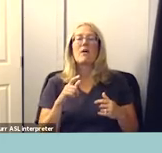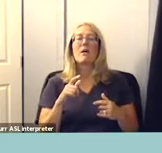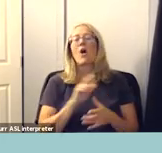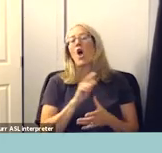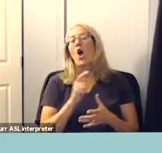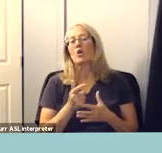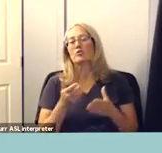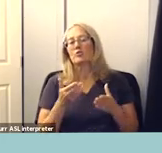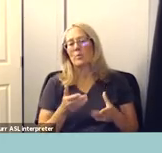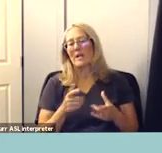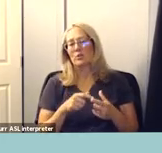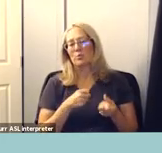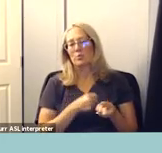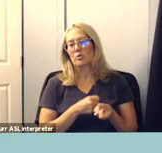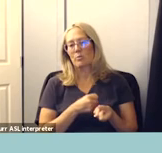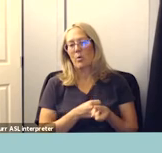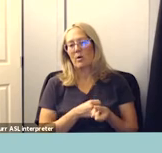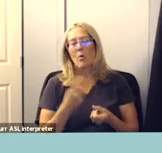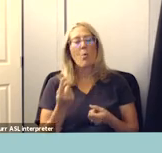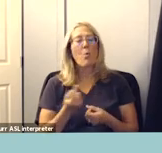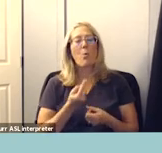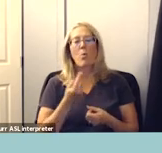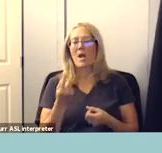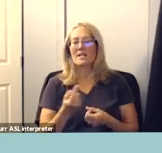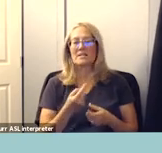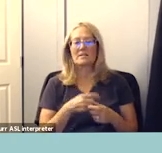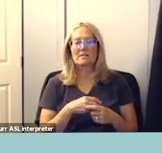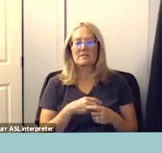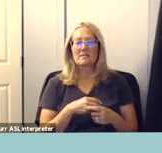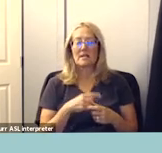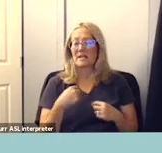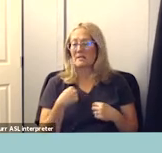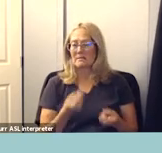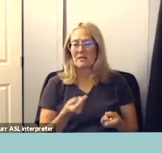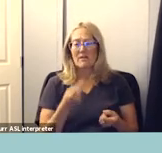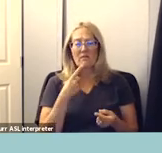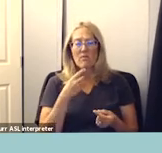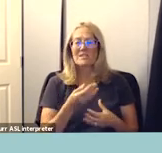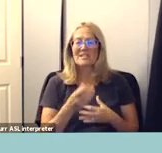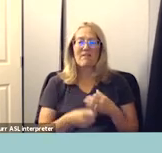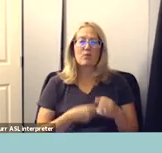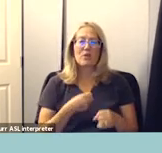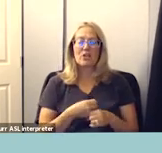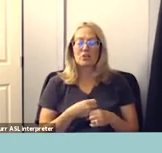of support always and we've been doing that for a number of years